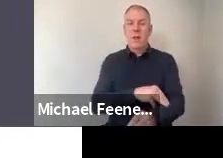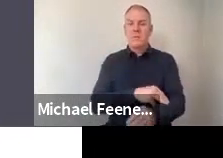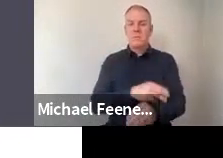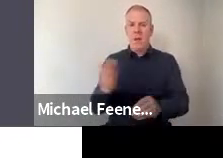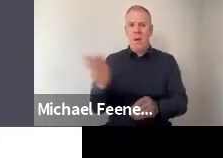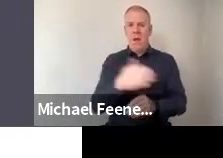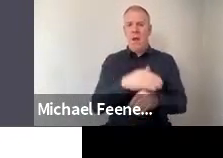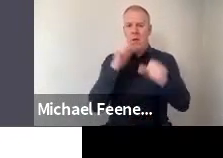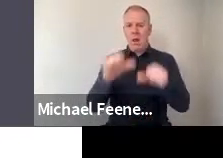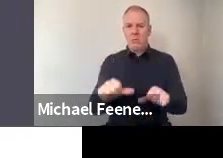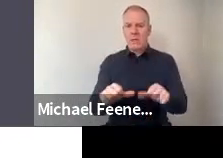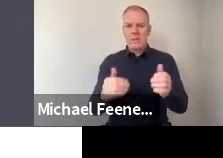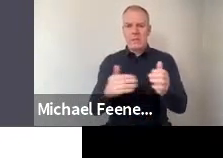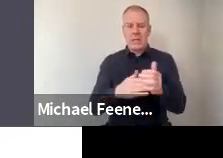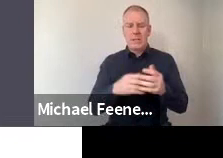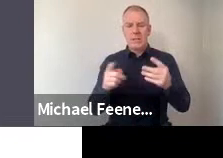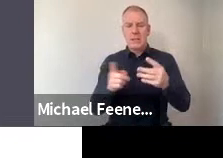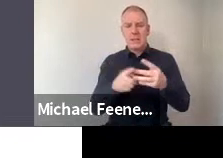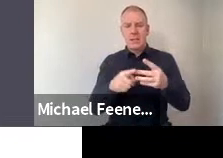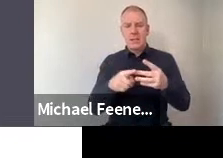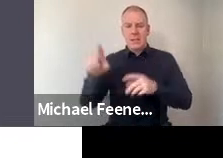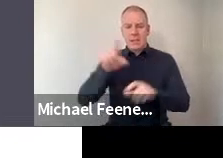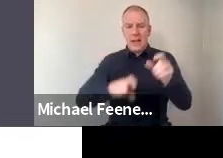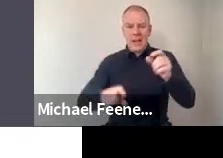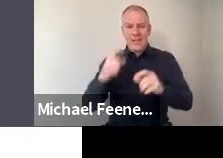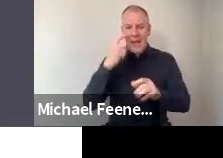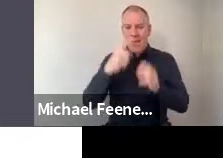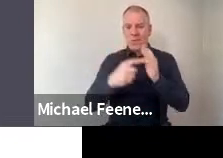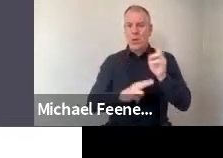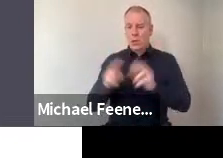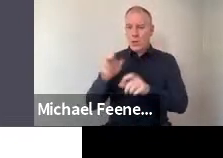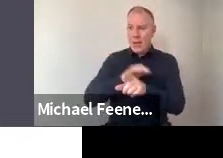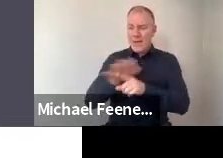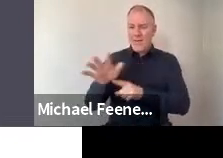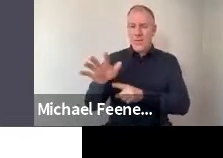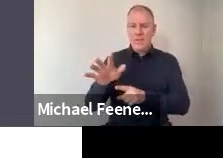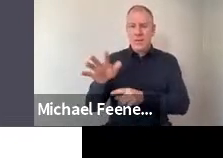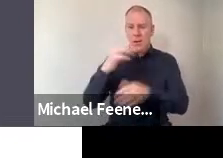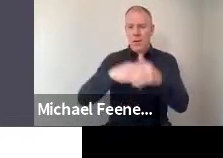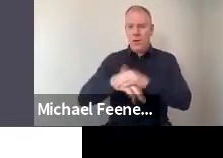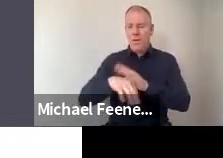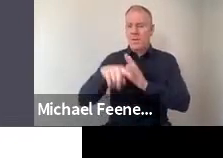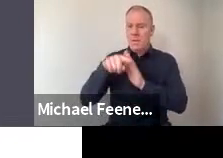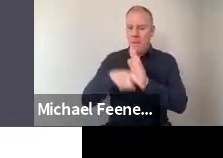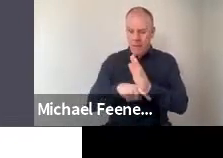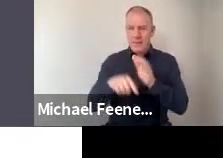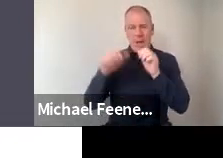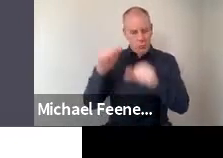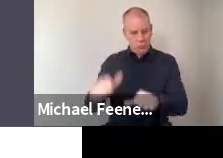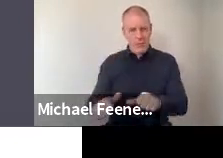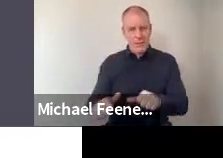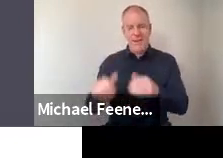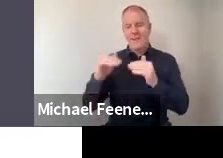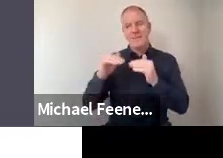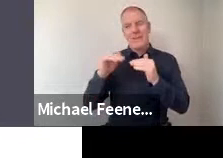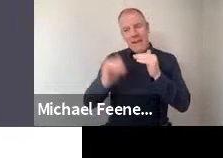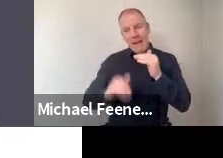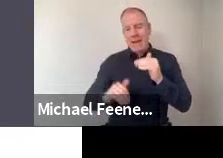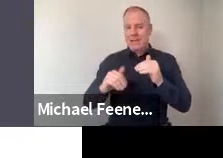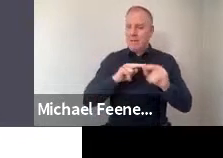with that view. Scientific evidence should guide government policy. Very strong agreement, very low disagreement.